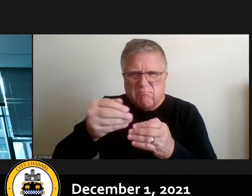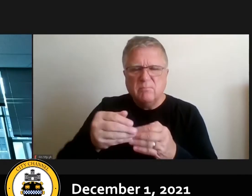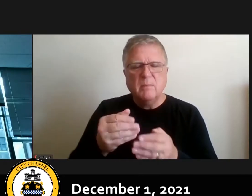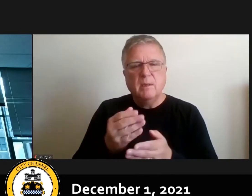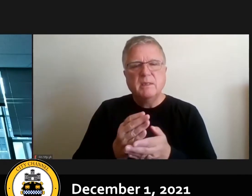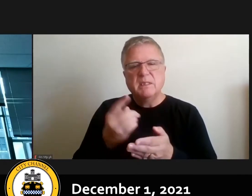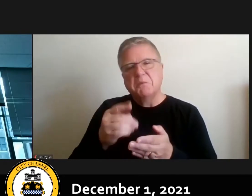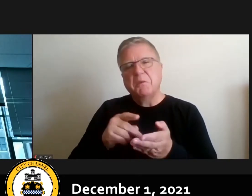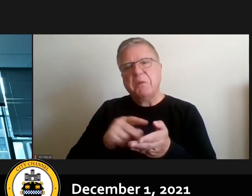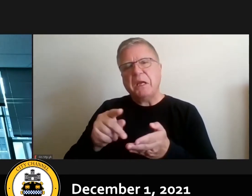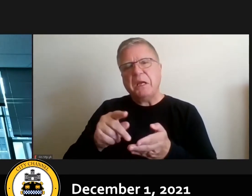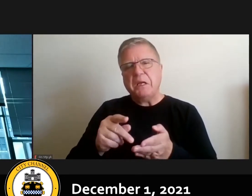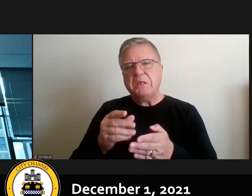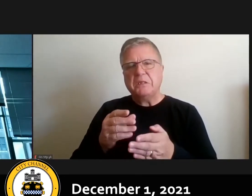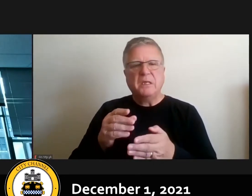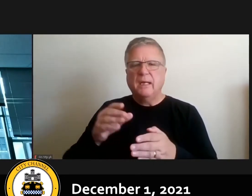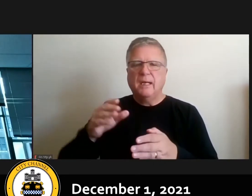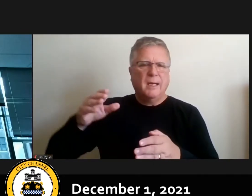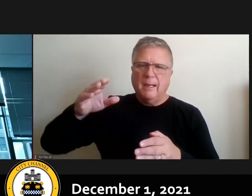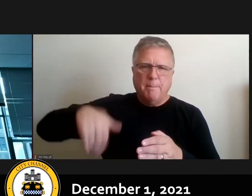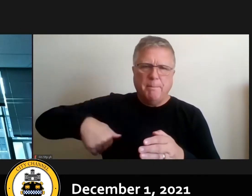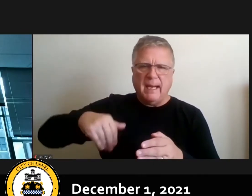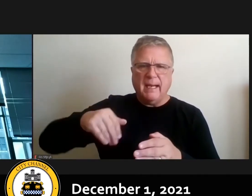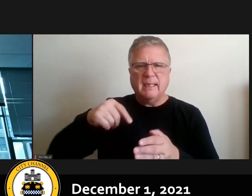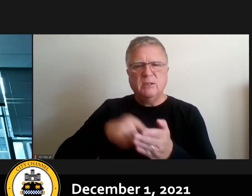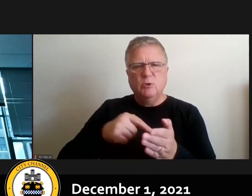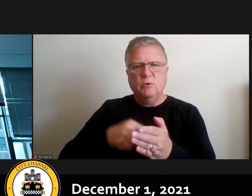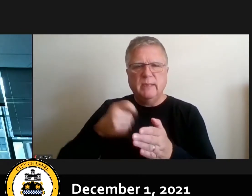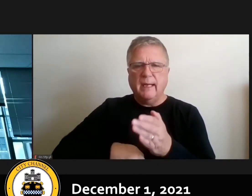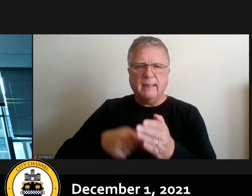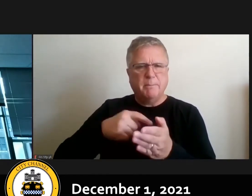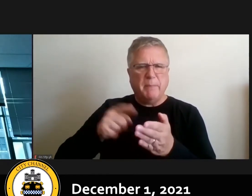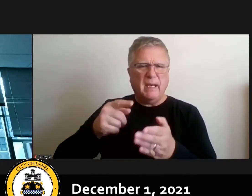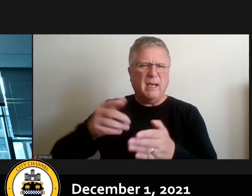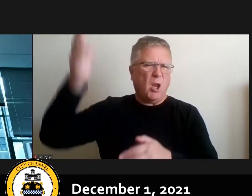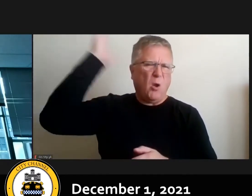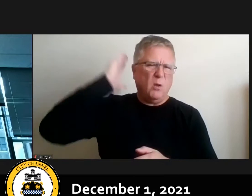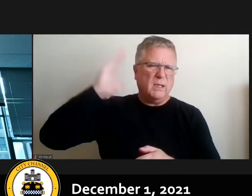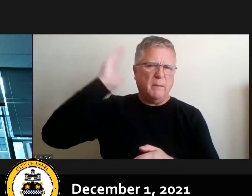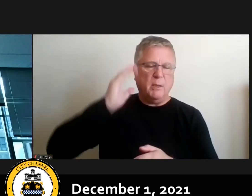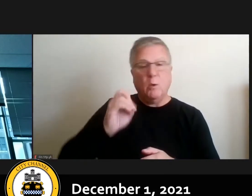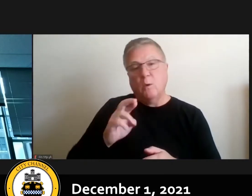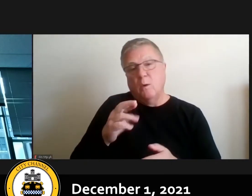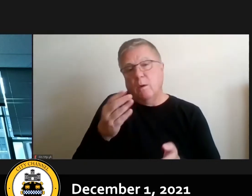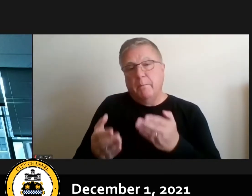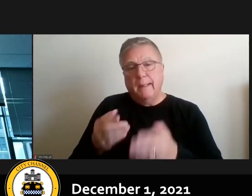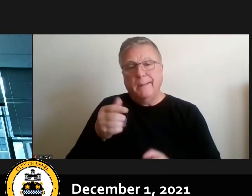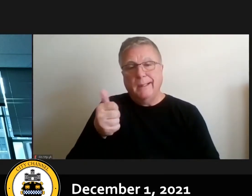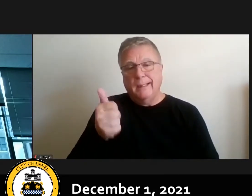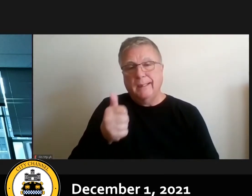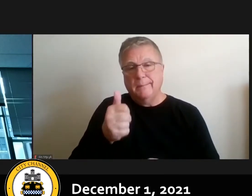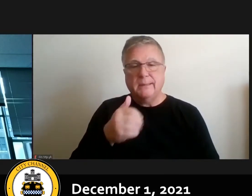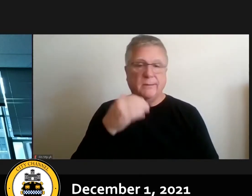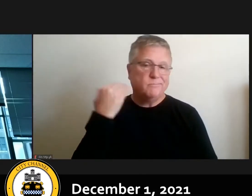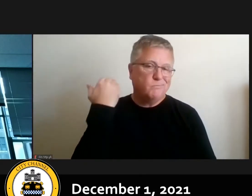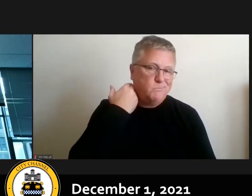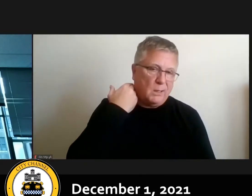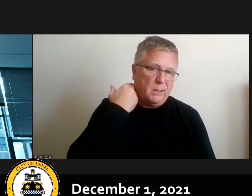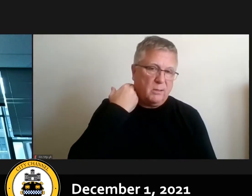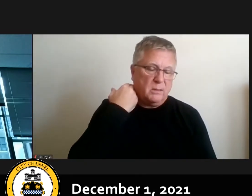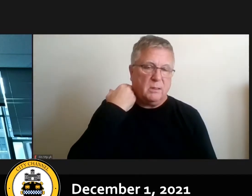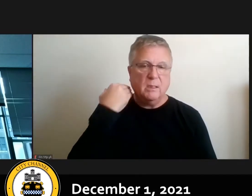tax that was due a long time ago or maybe they are in bankruptcy and we receive a payment for